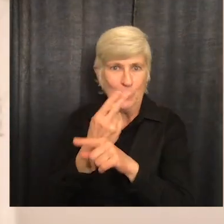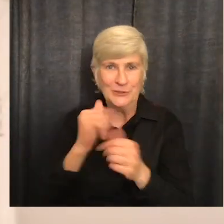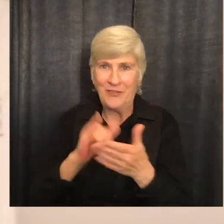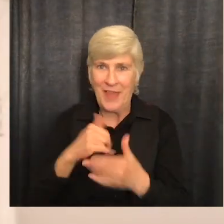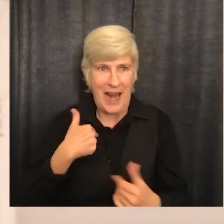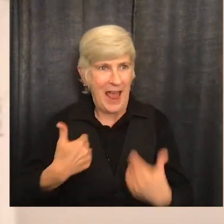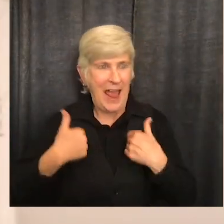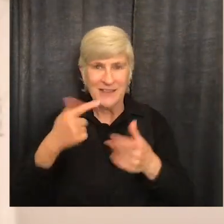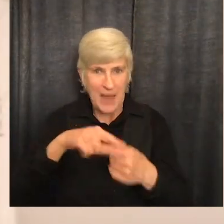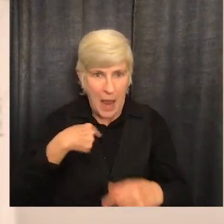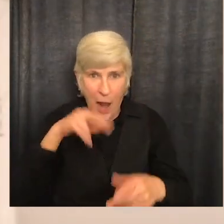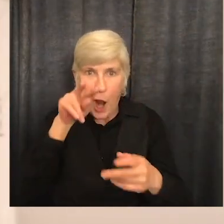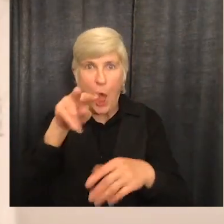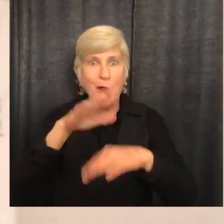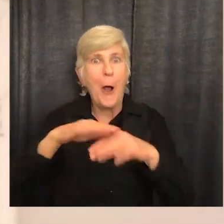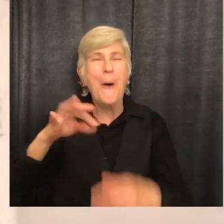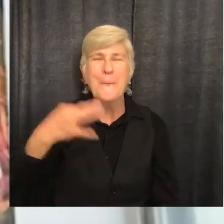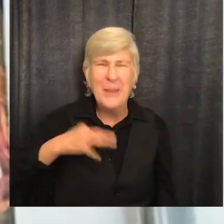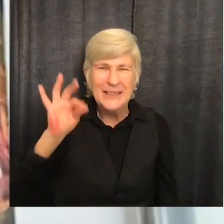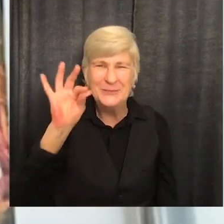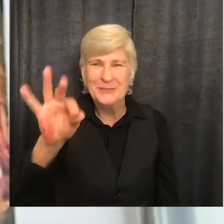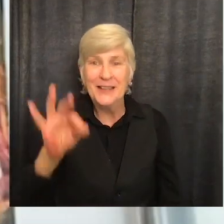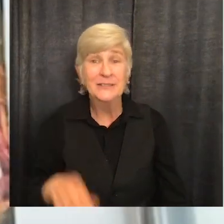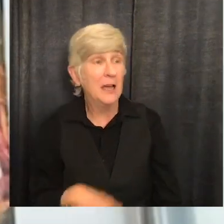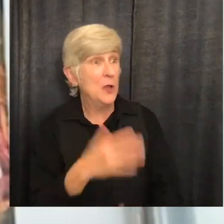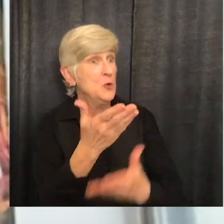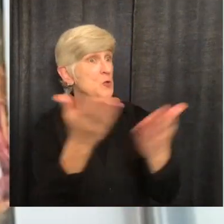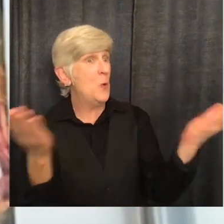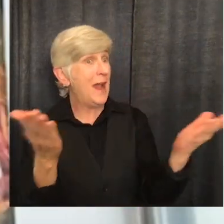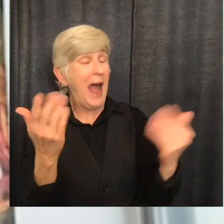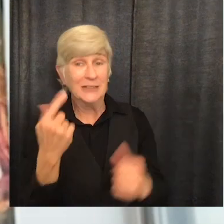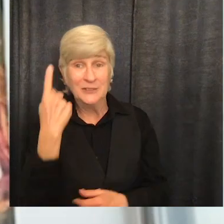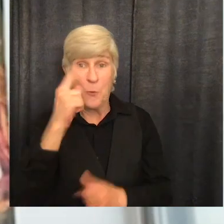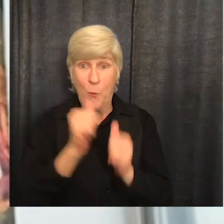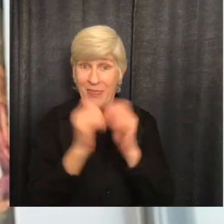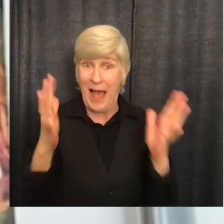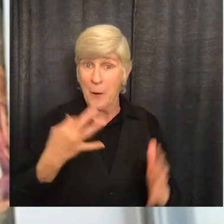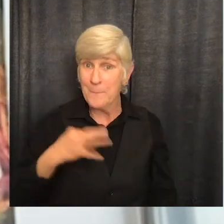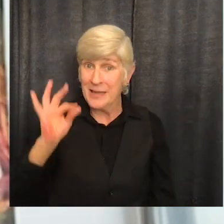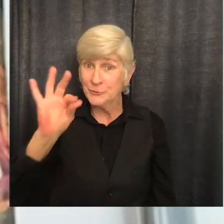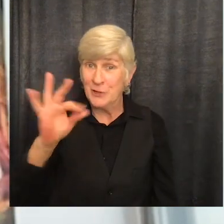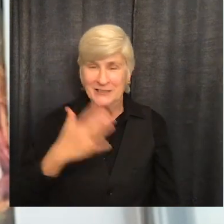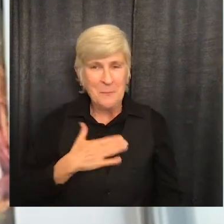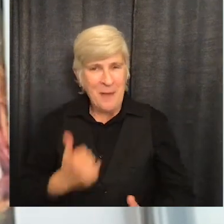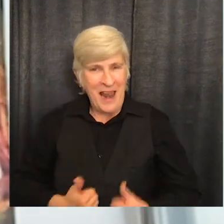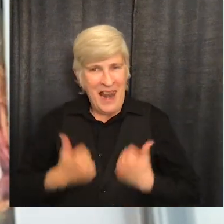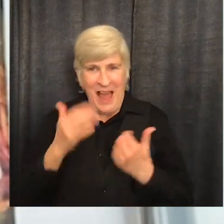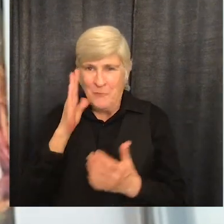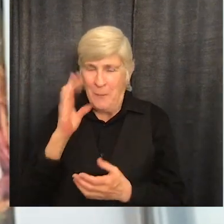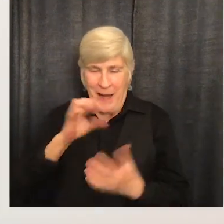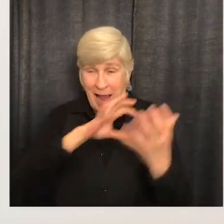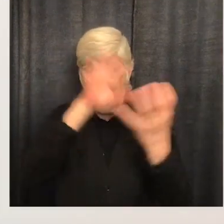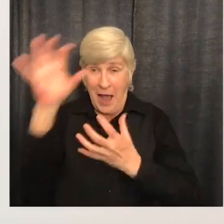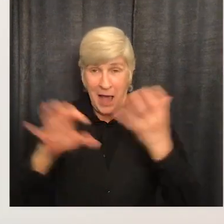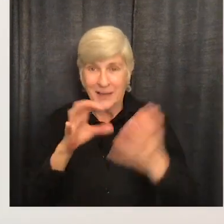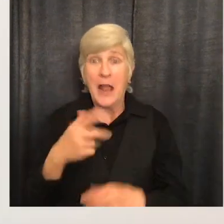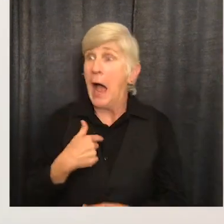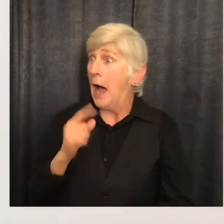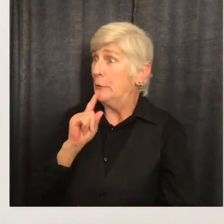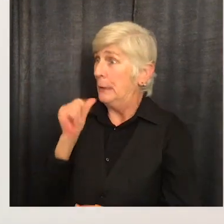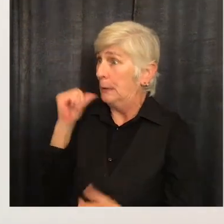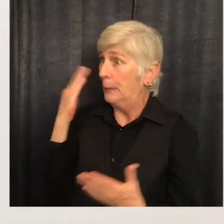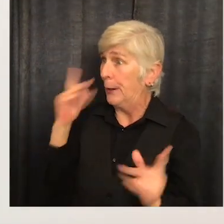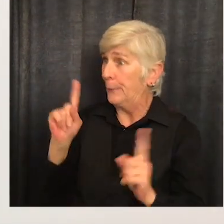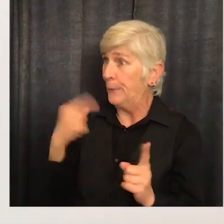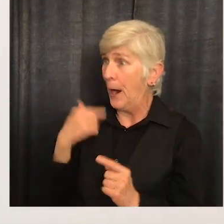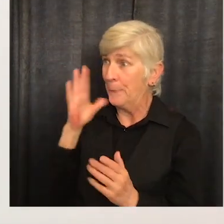ever had until I looked it up on Pinterest. Without you guys, without Pinterest, my life would be chaotic. I really don't know